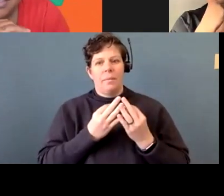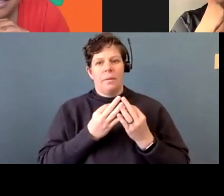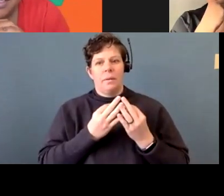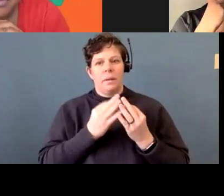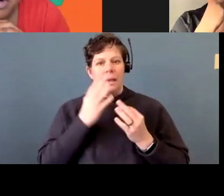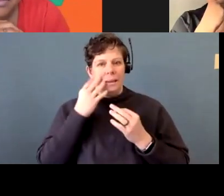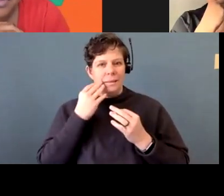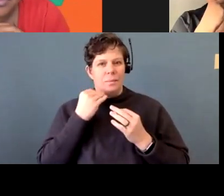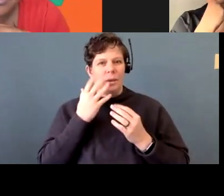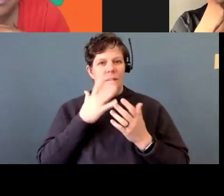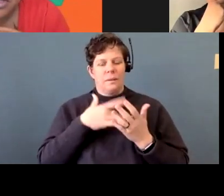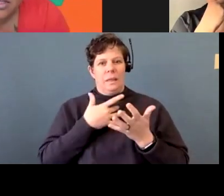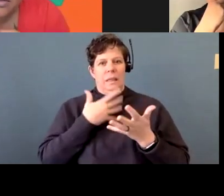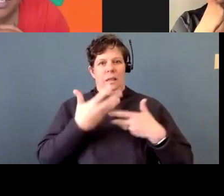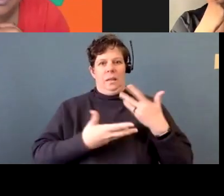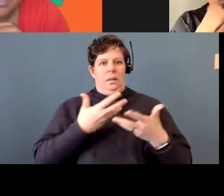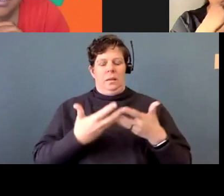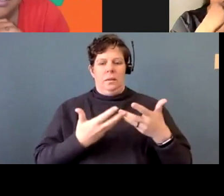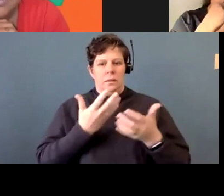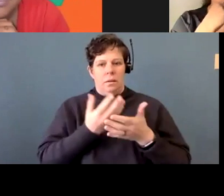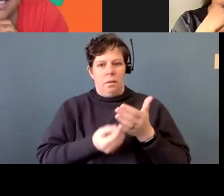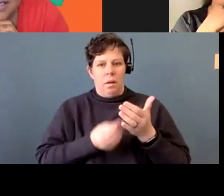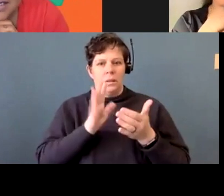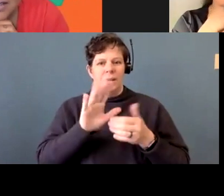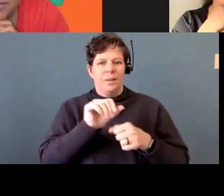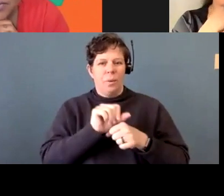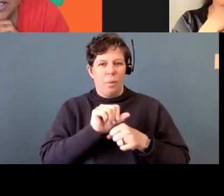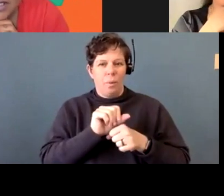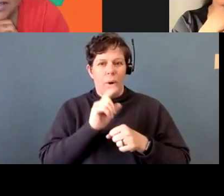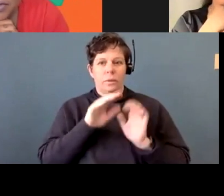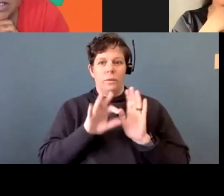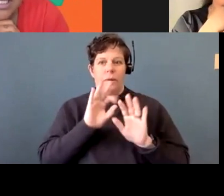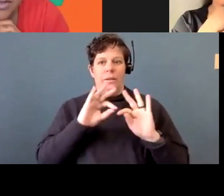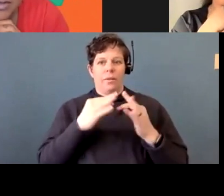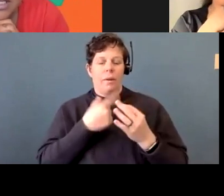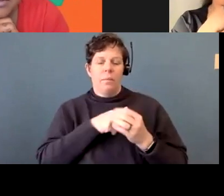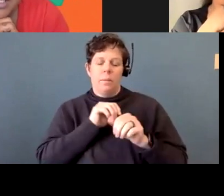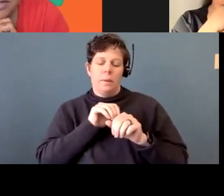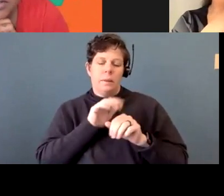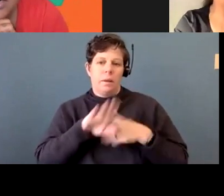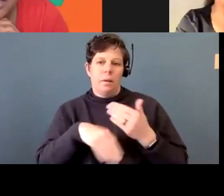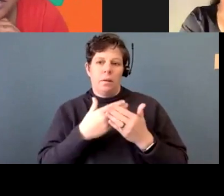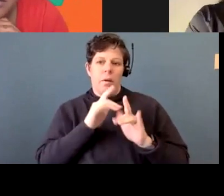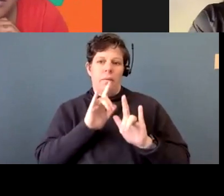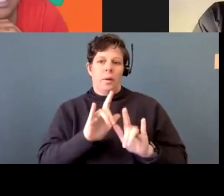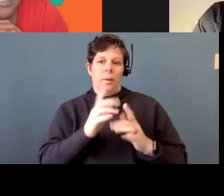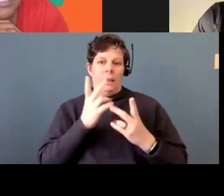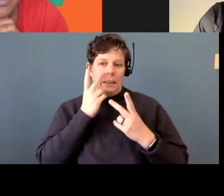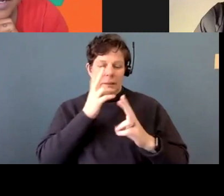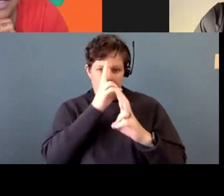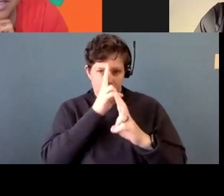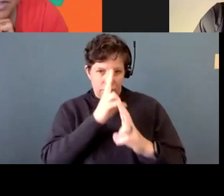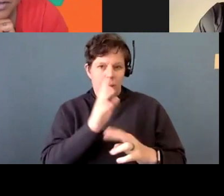as, as part of your work to find your relatives, um, and that we see you and that we hear you and honor what it